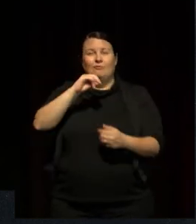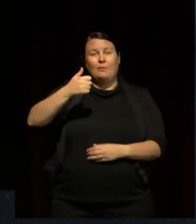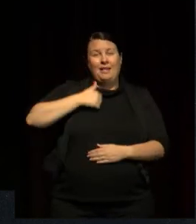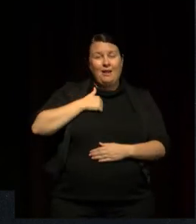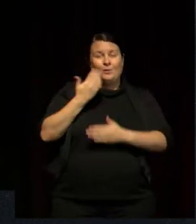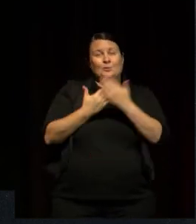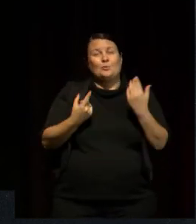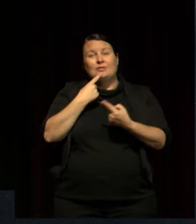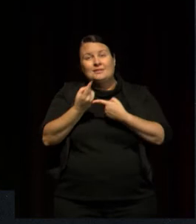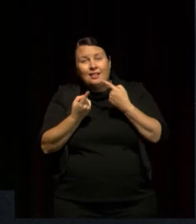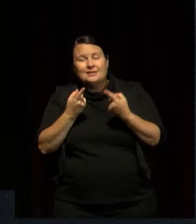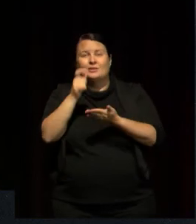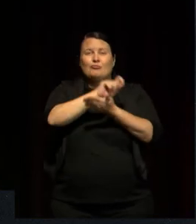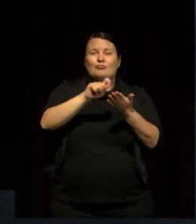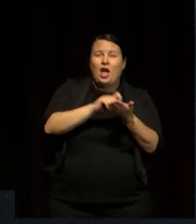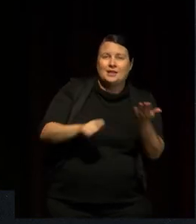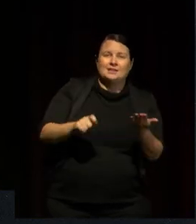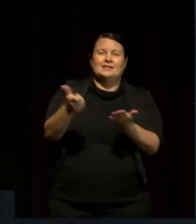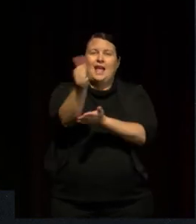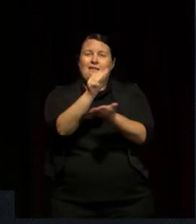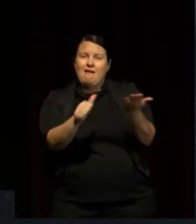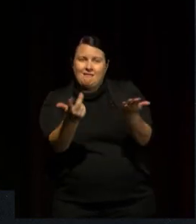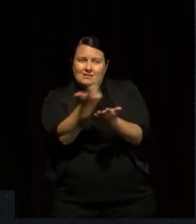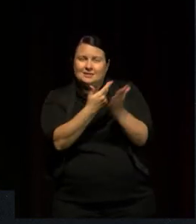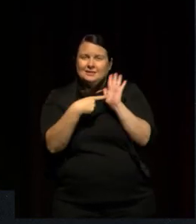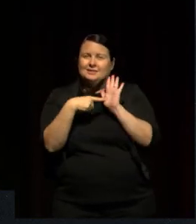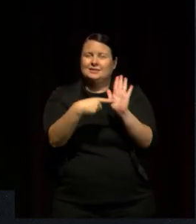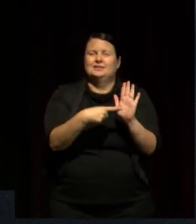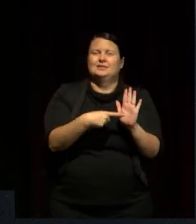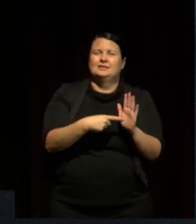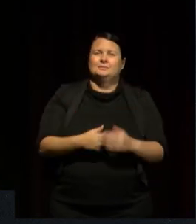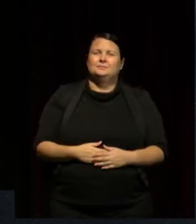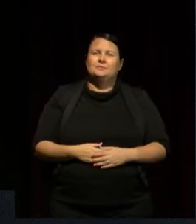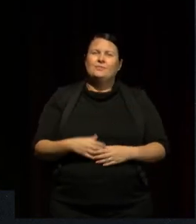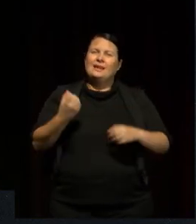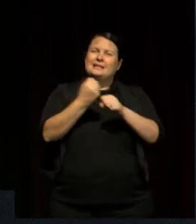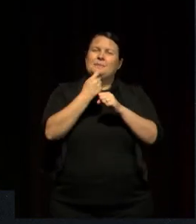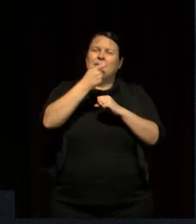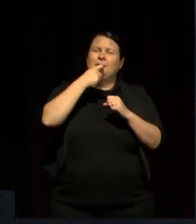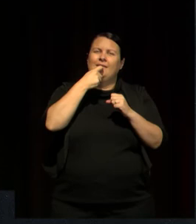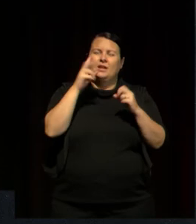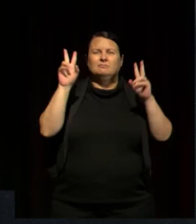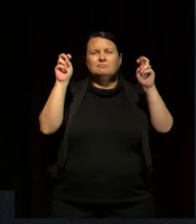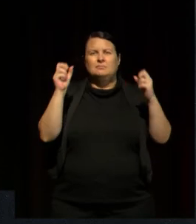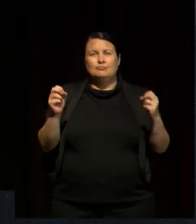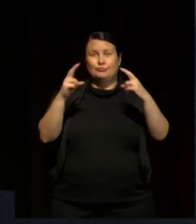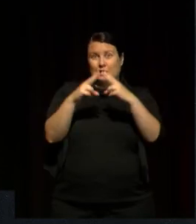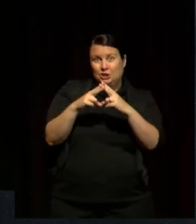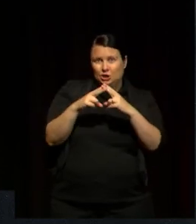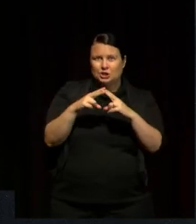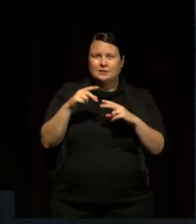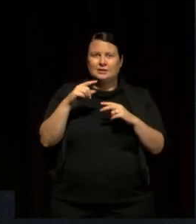illustrators. And they've formed a kind of bridge between the cultures.